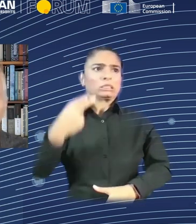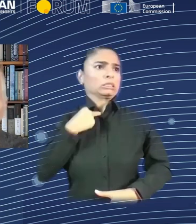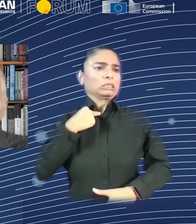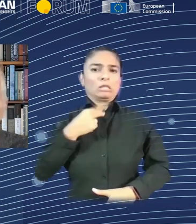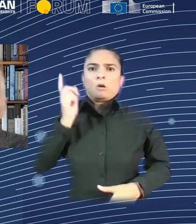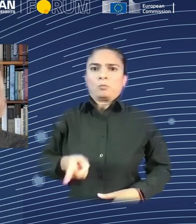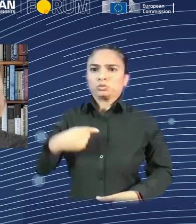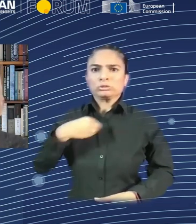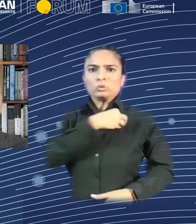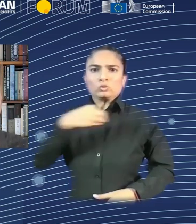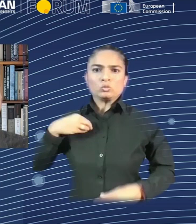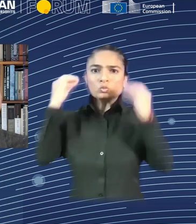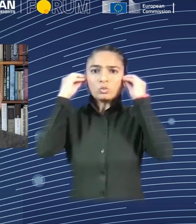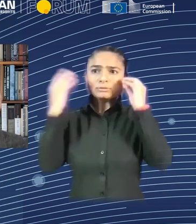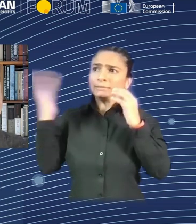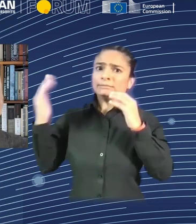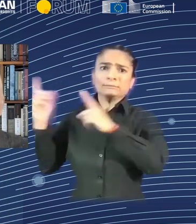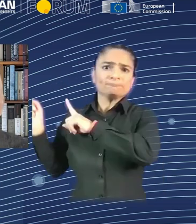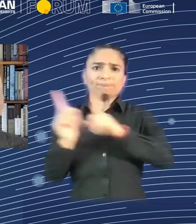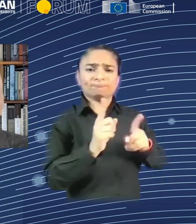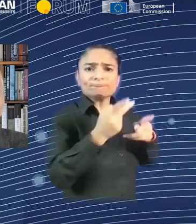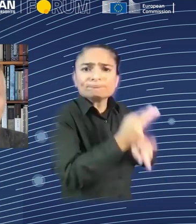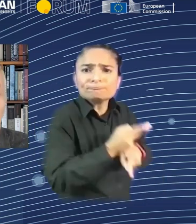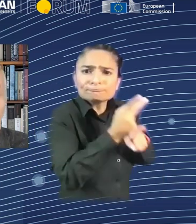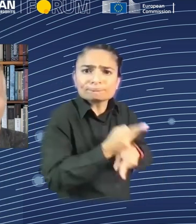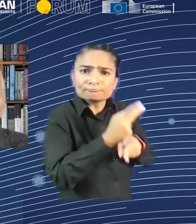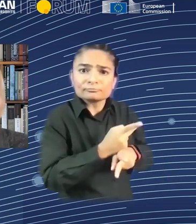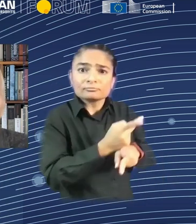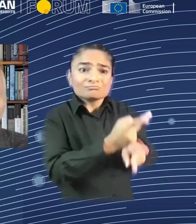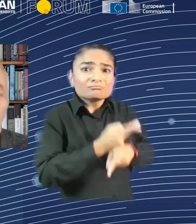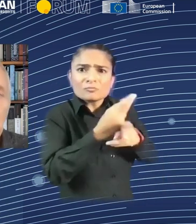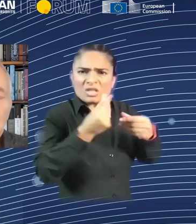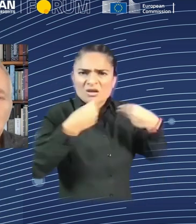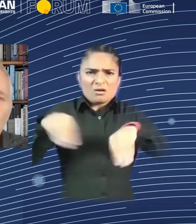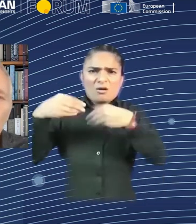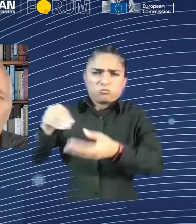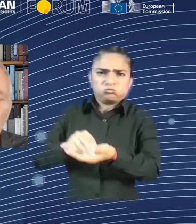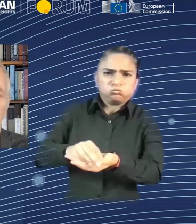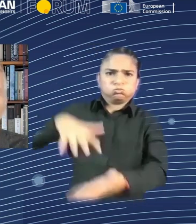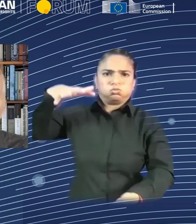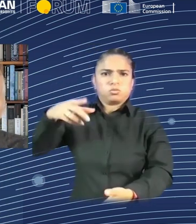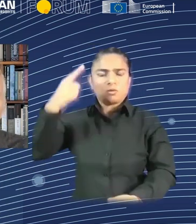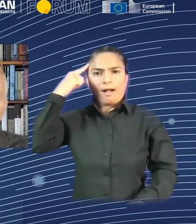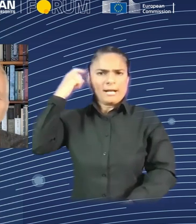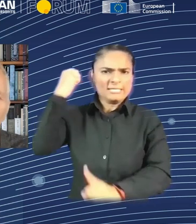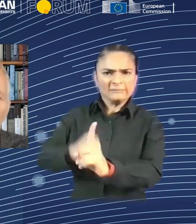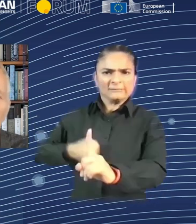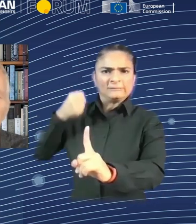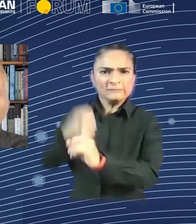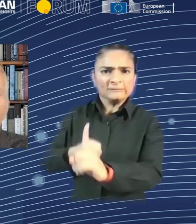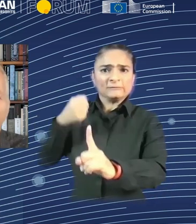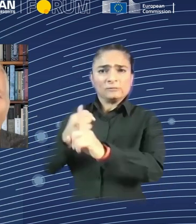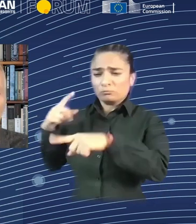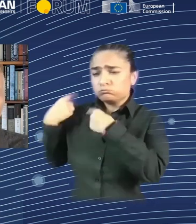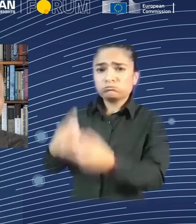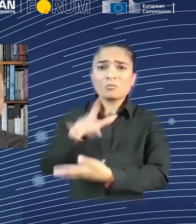But it took more than 50 years to end child labor in England. And it persists around the world today. So the risk is